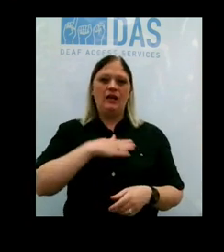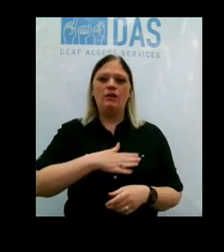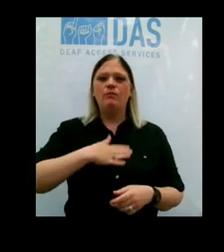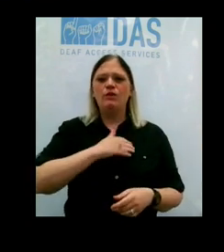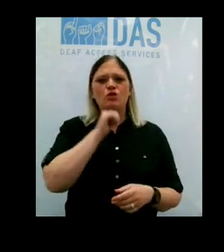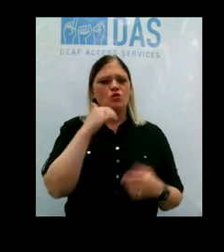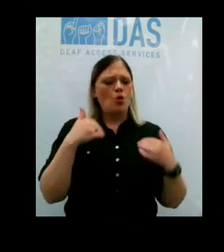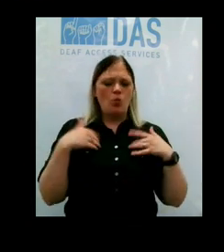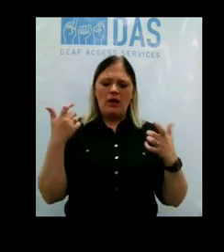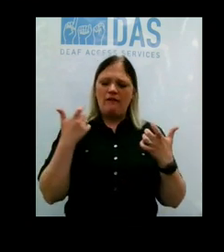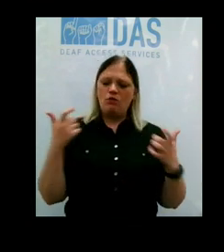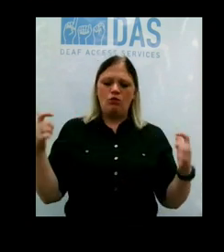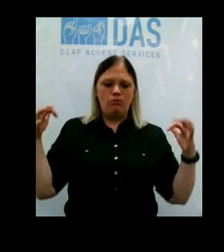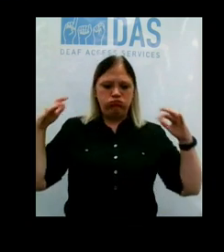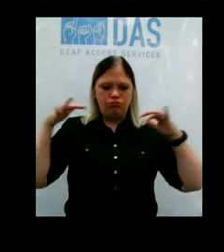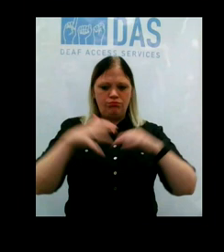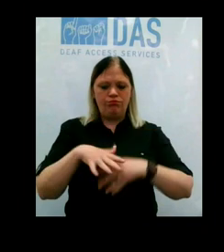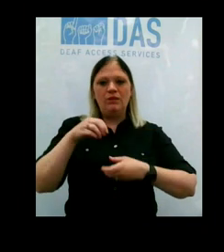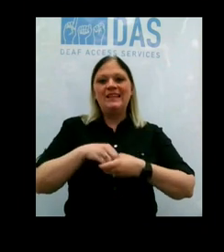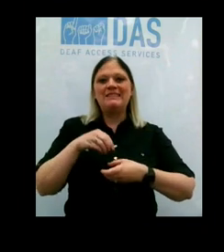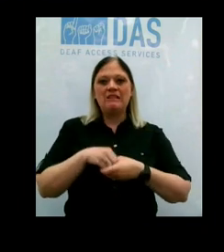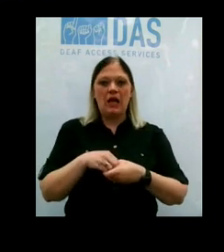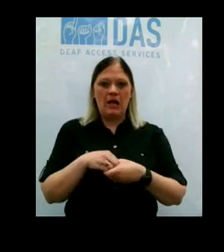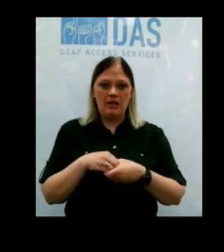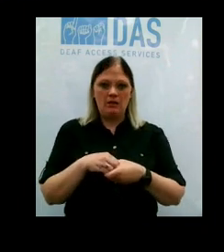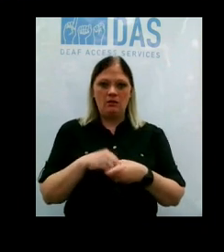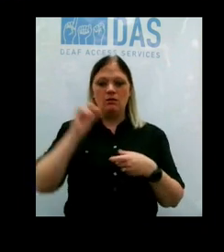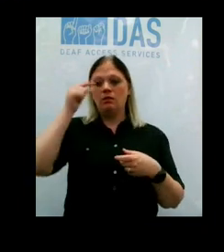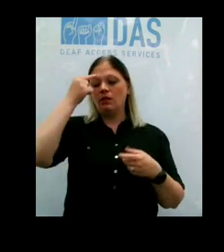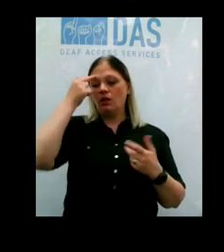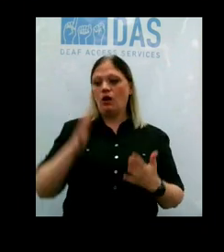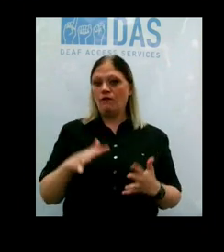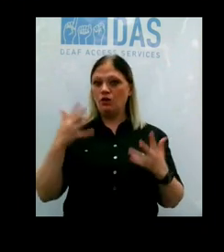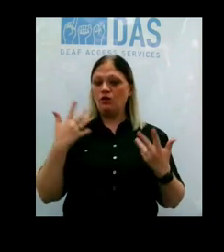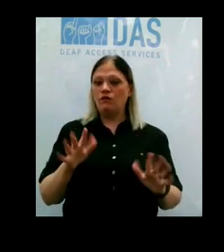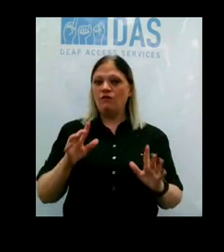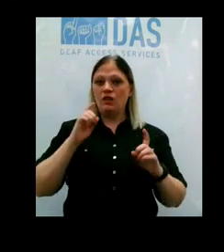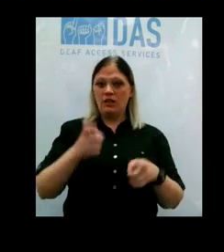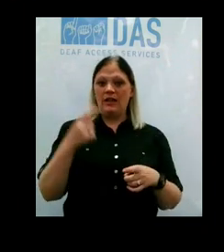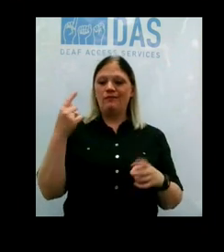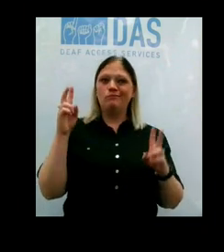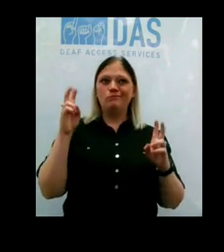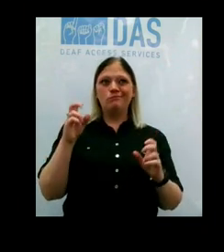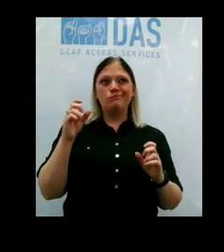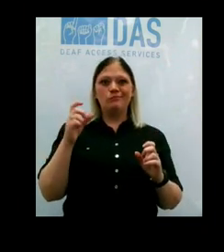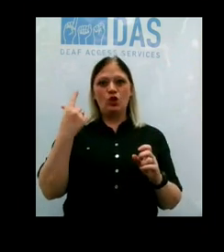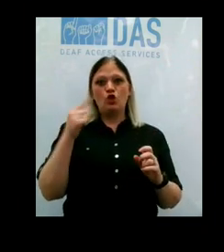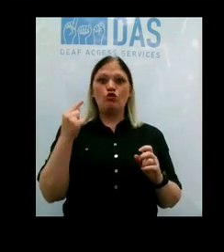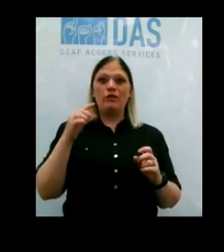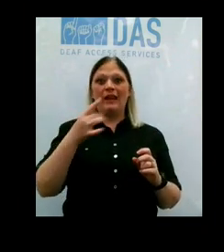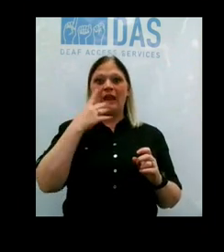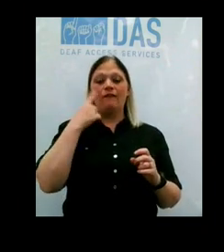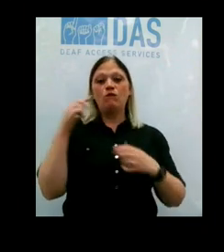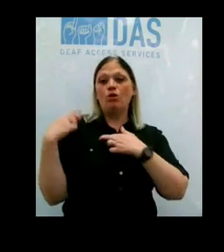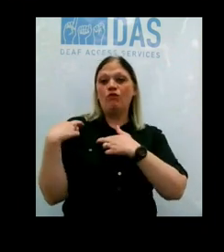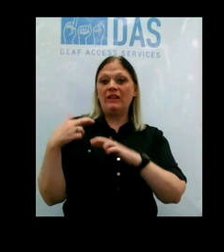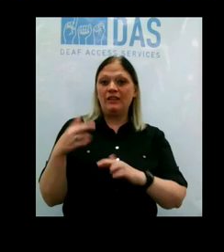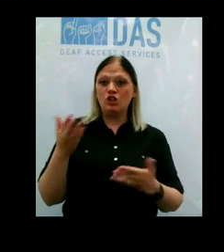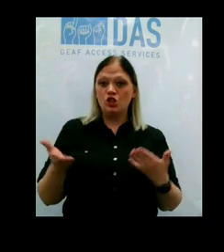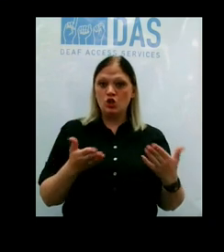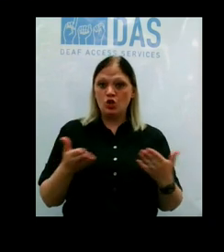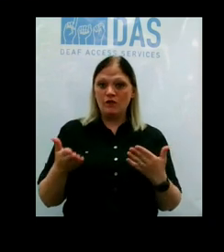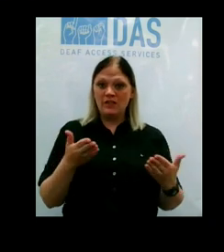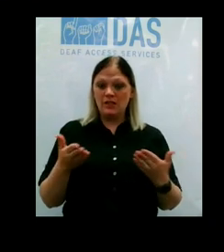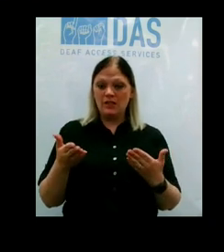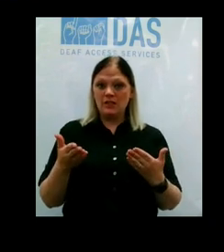not have large group gatherings indoors. We know that the governor has given people the green light for religious services, for